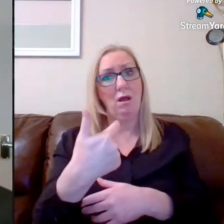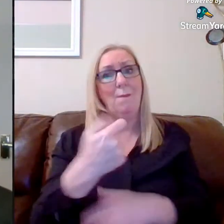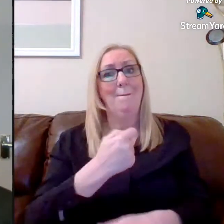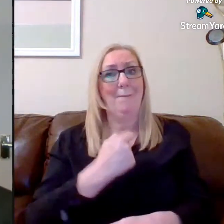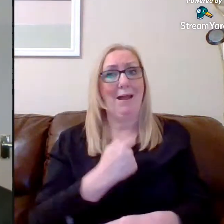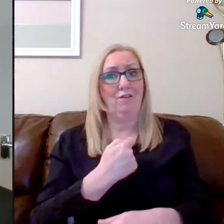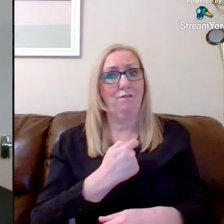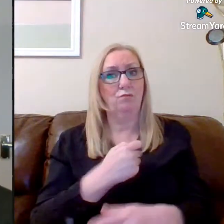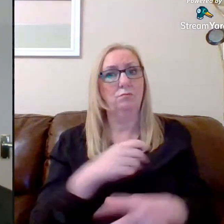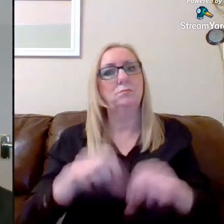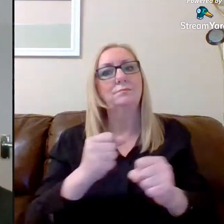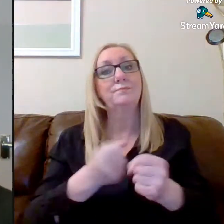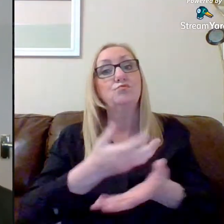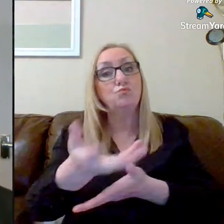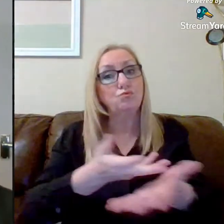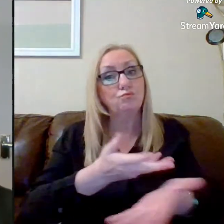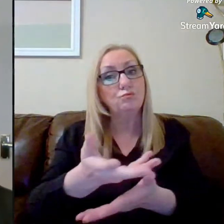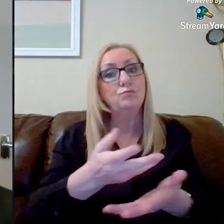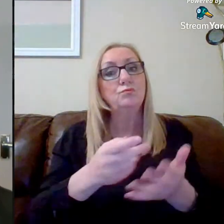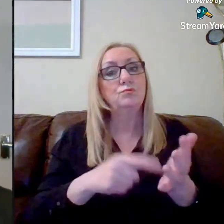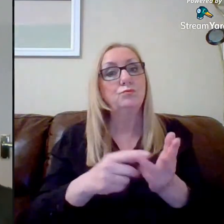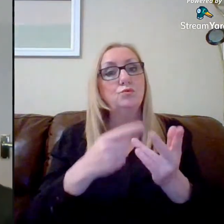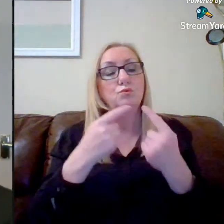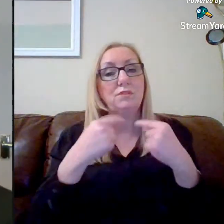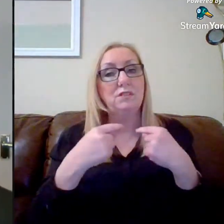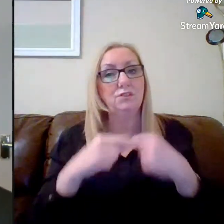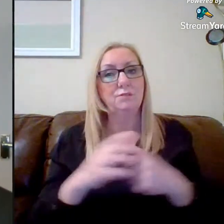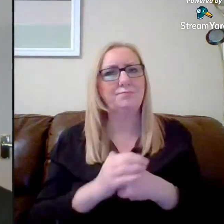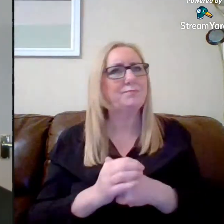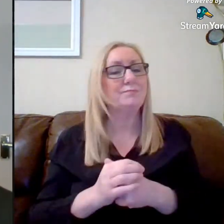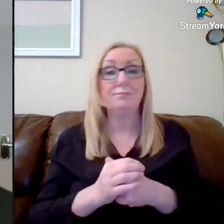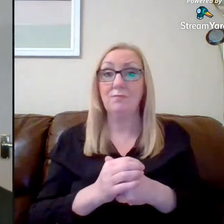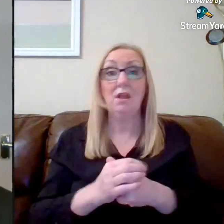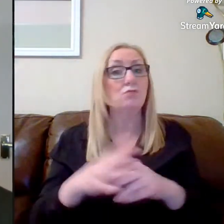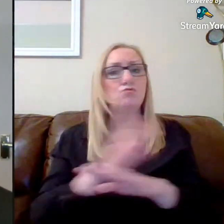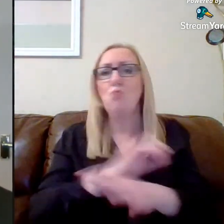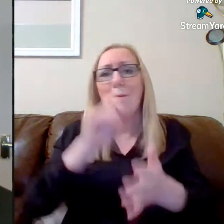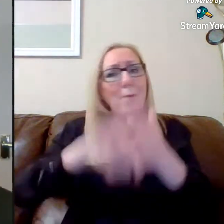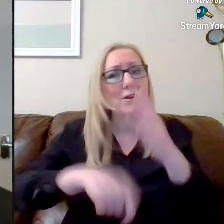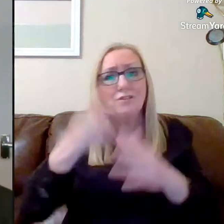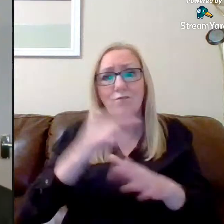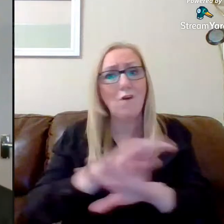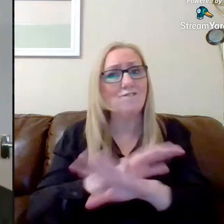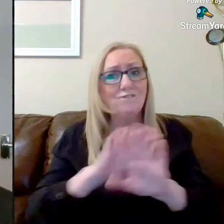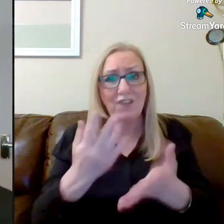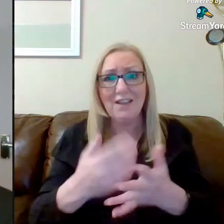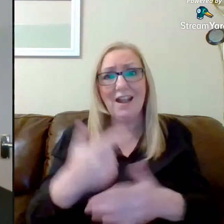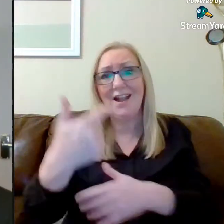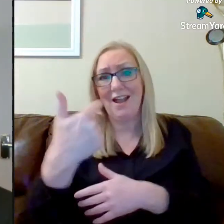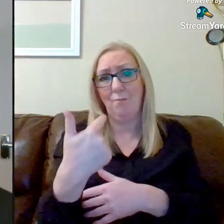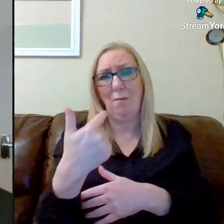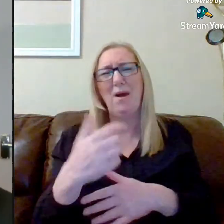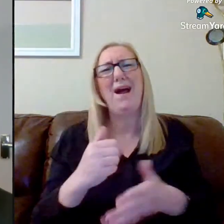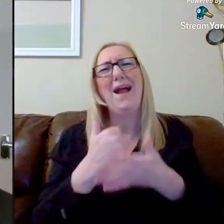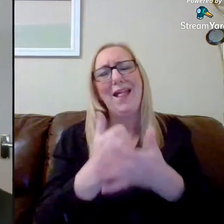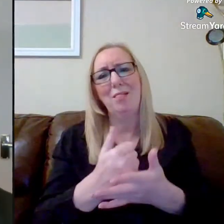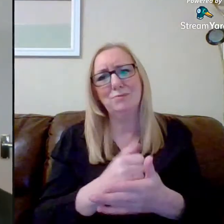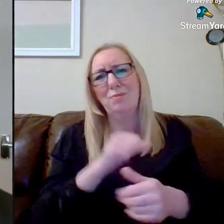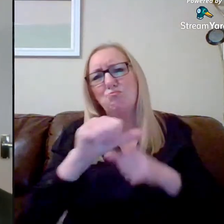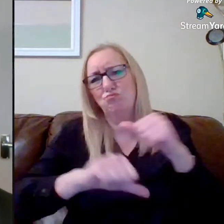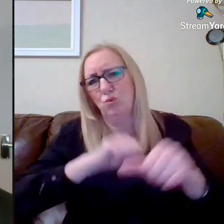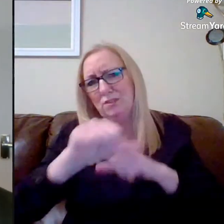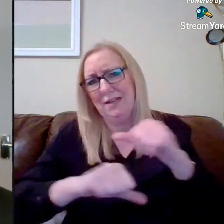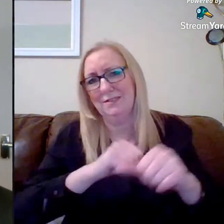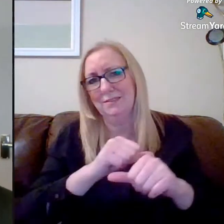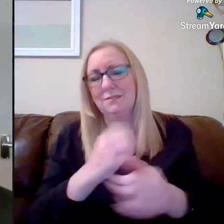talking to the teacher. Now, no pupil would ever be penalised for not turning their camera or microphone on. However, it does help with the process a little bit if they can.